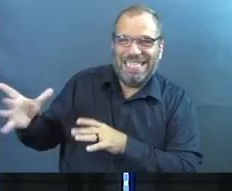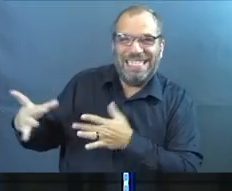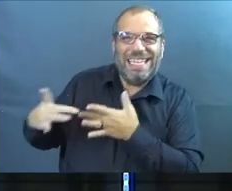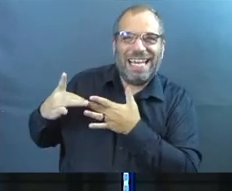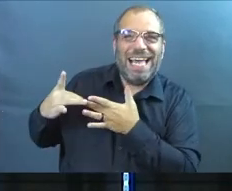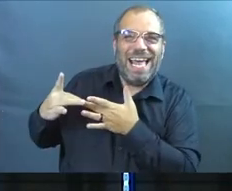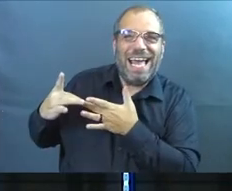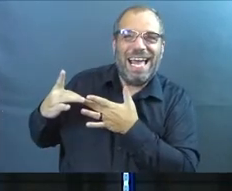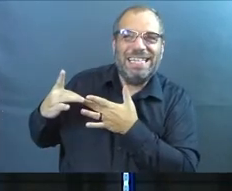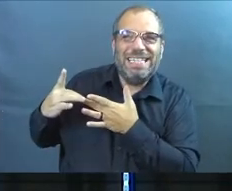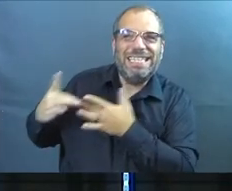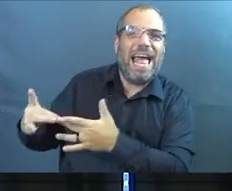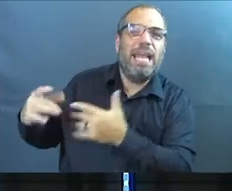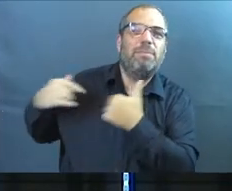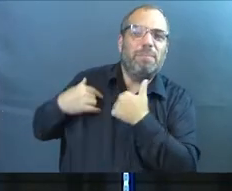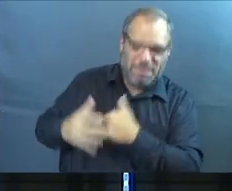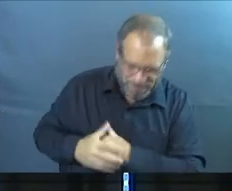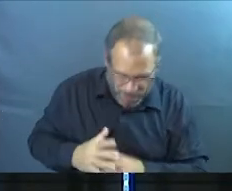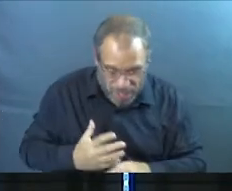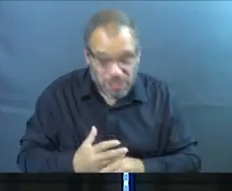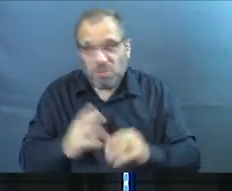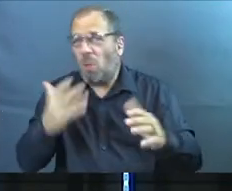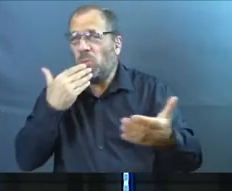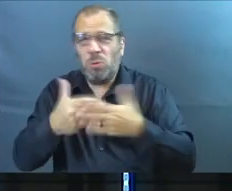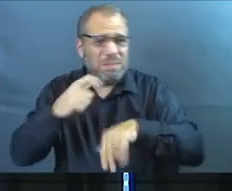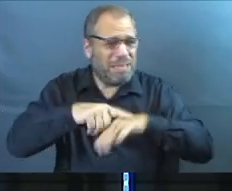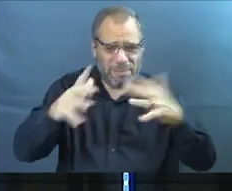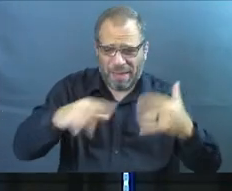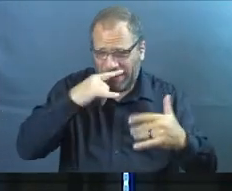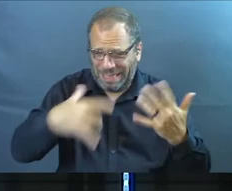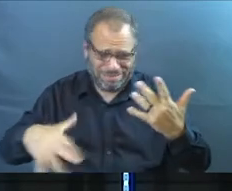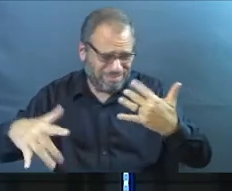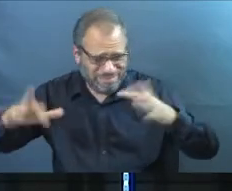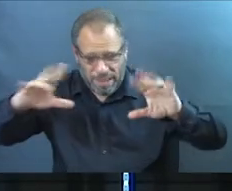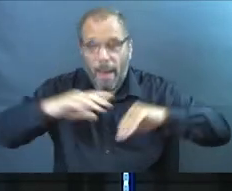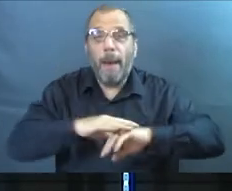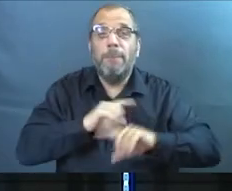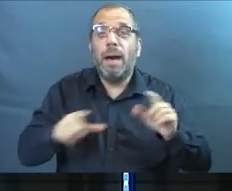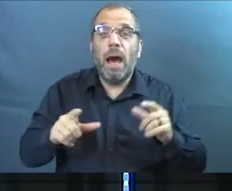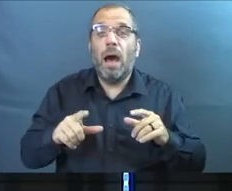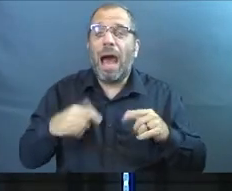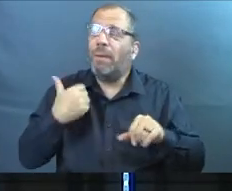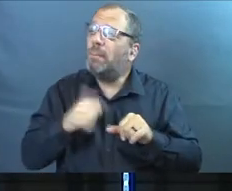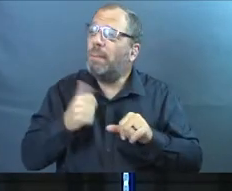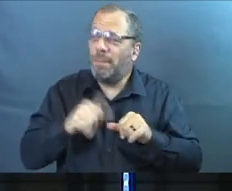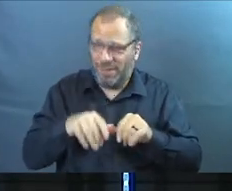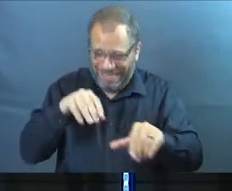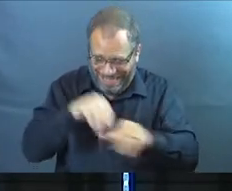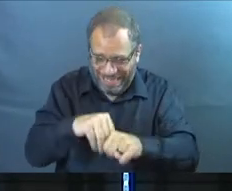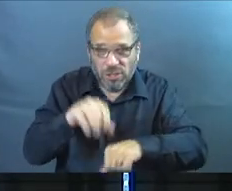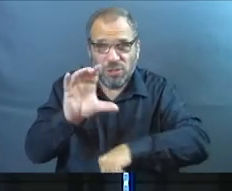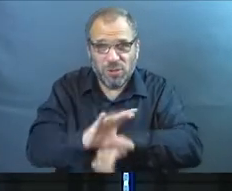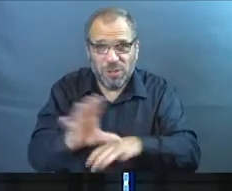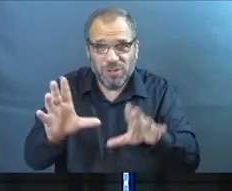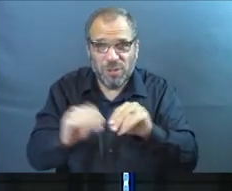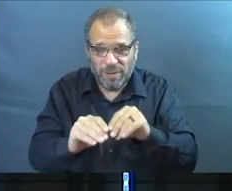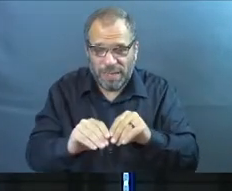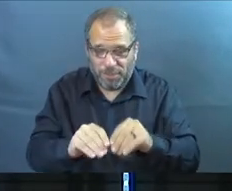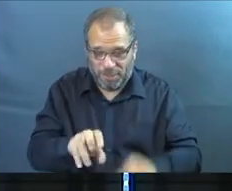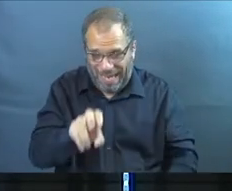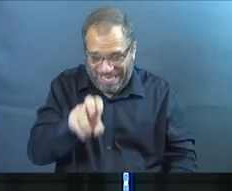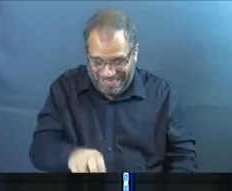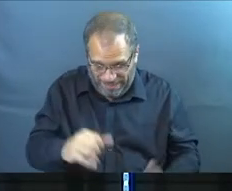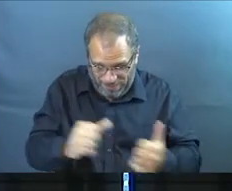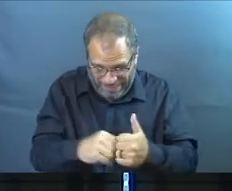the whole time. And I mean, we had a great time with these kids, right? But at one point, I remember in the service, I was